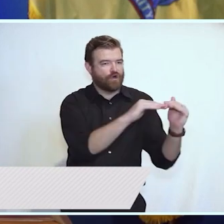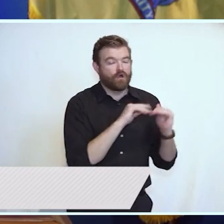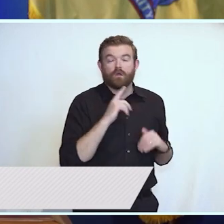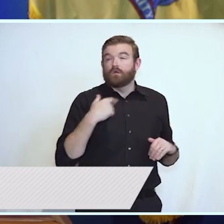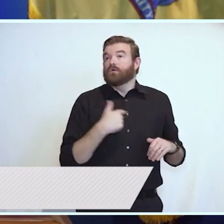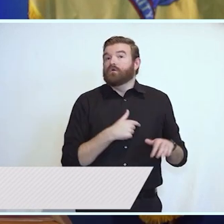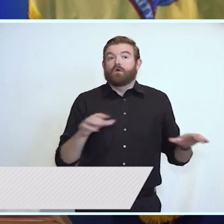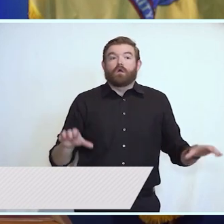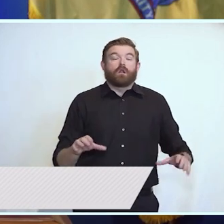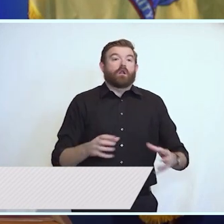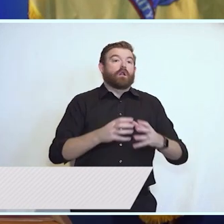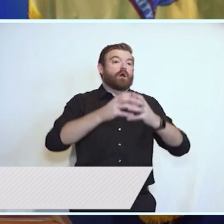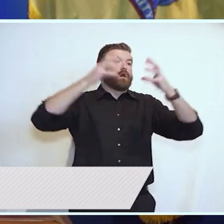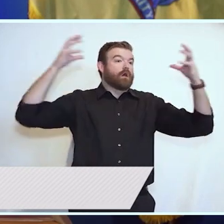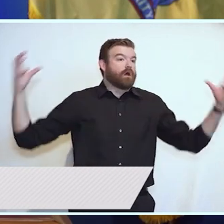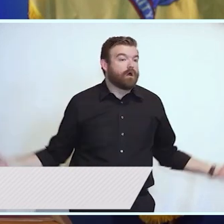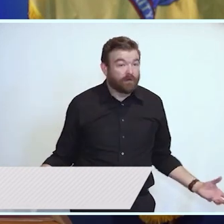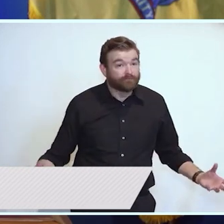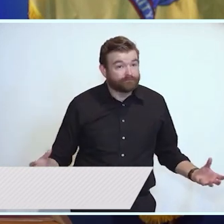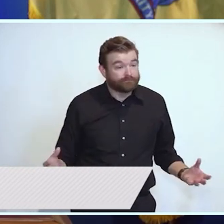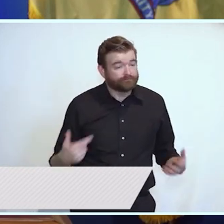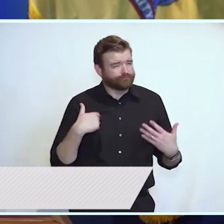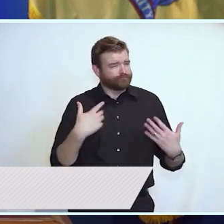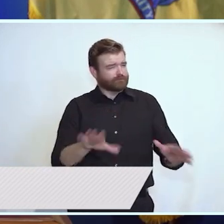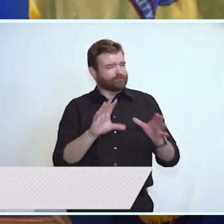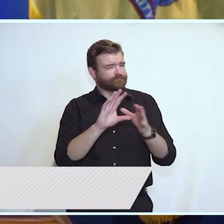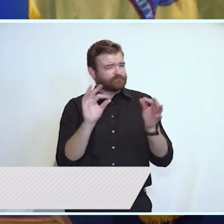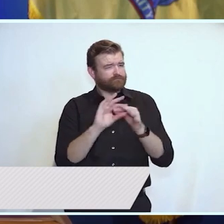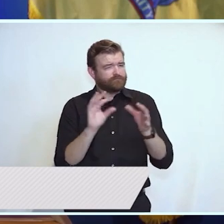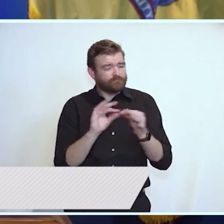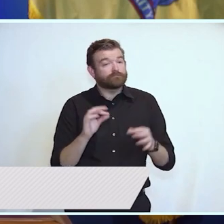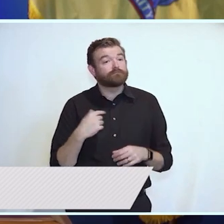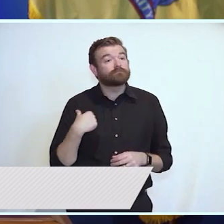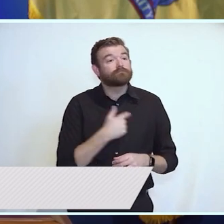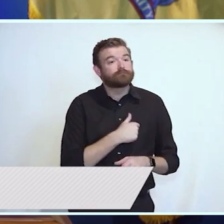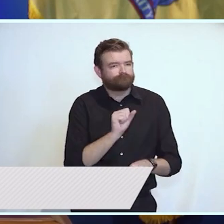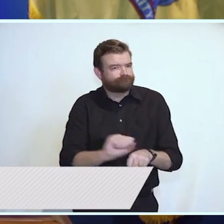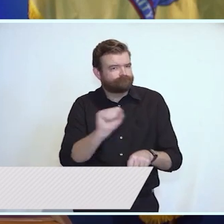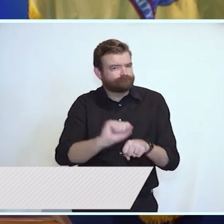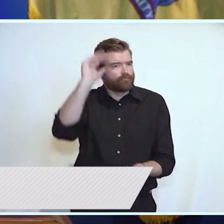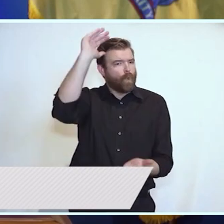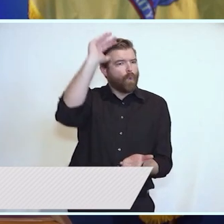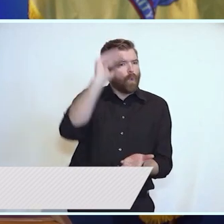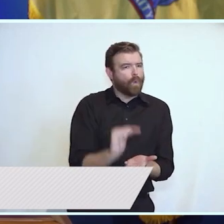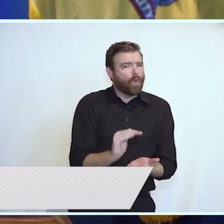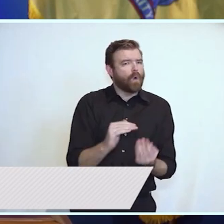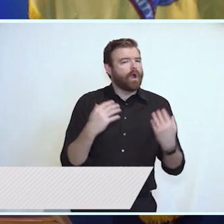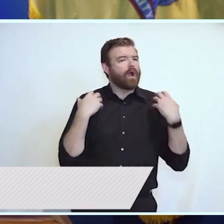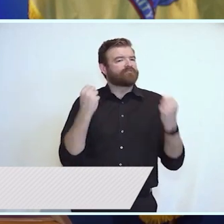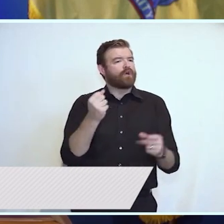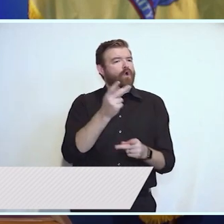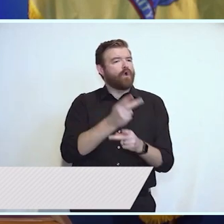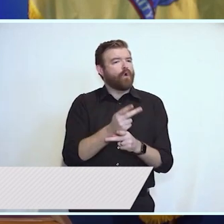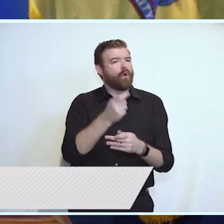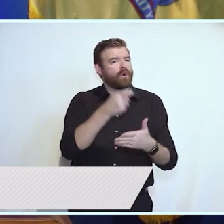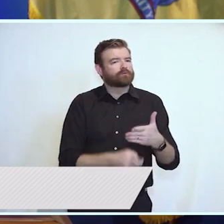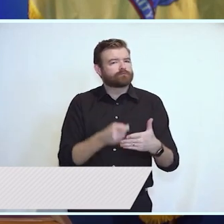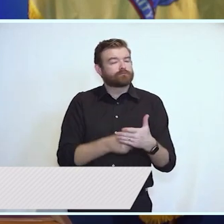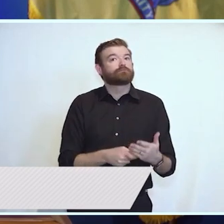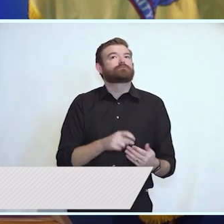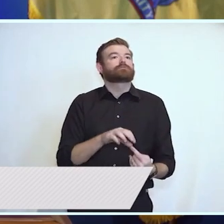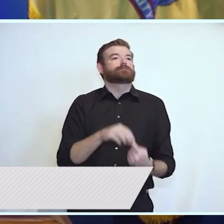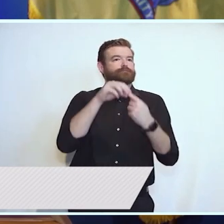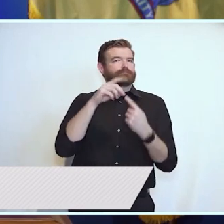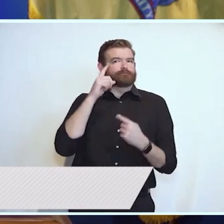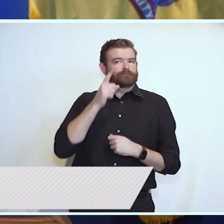And we've done so much more. I've noted our work to lower health care costs, particularly for those with children. We've put a college